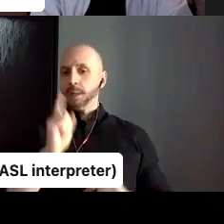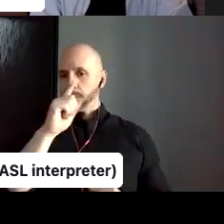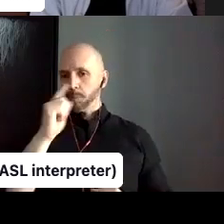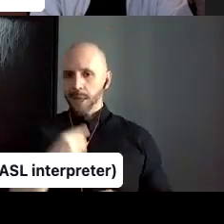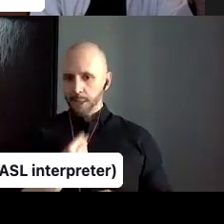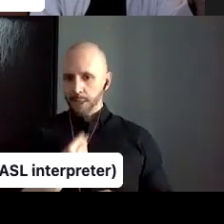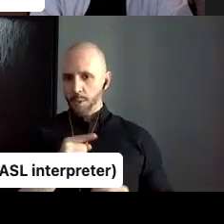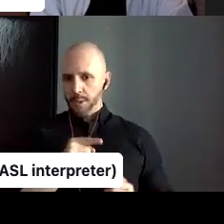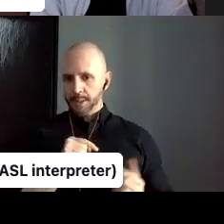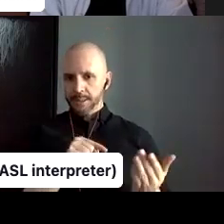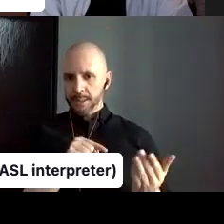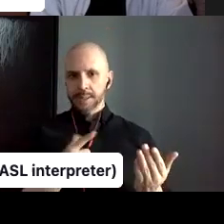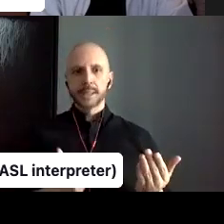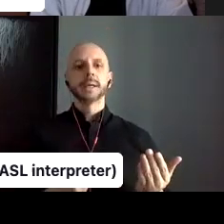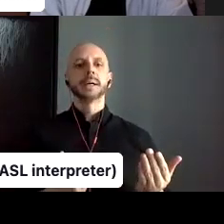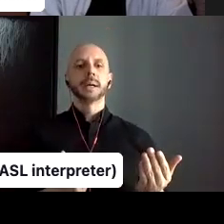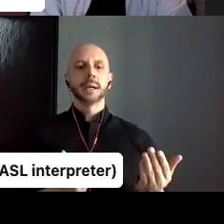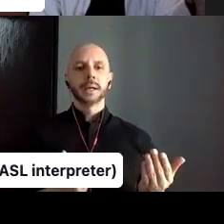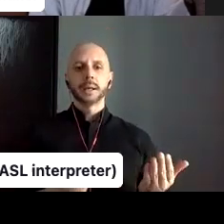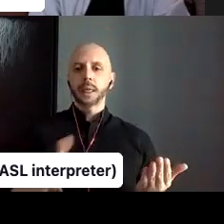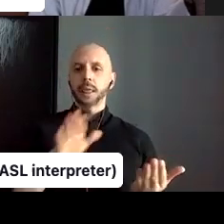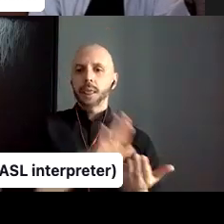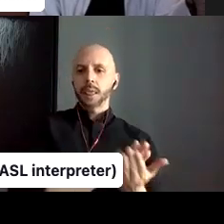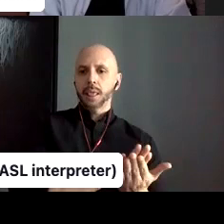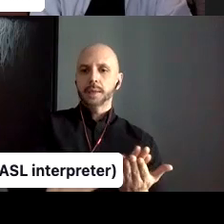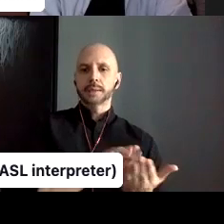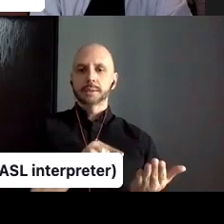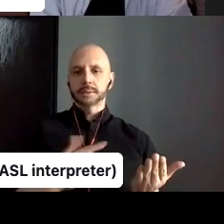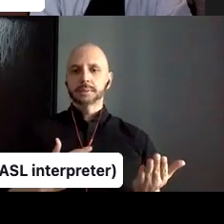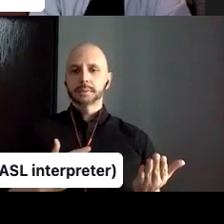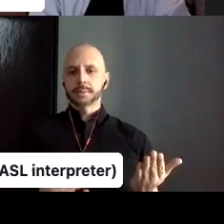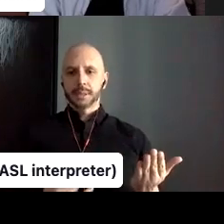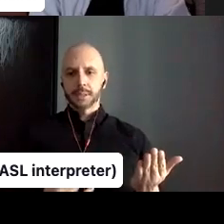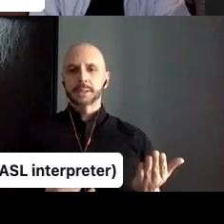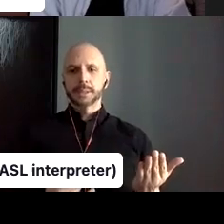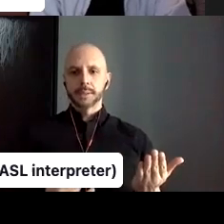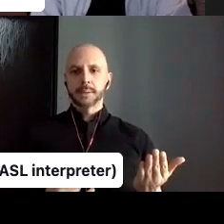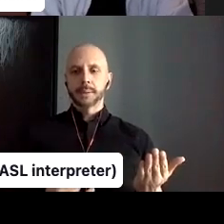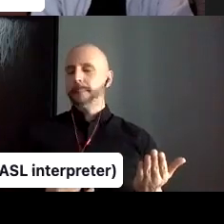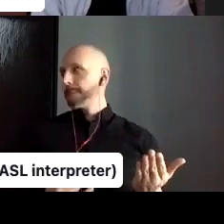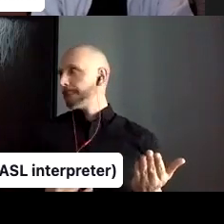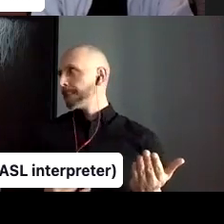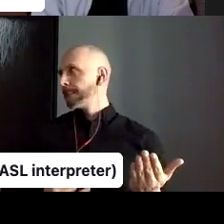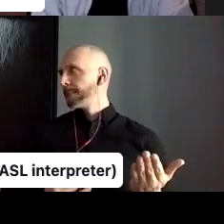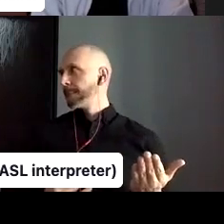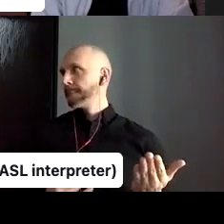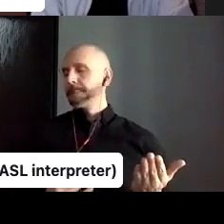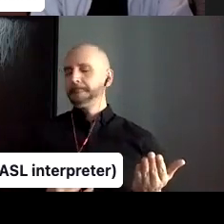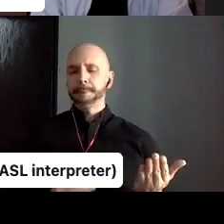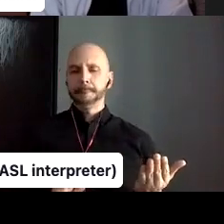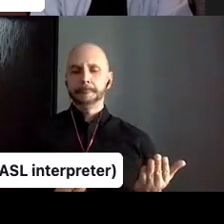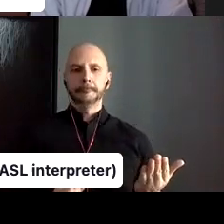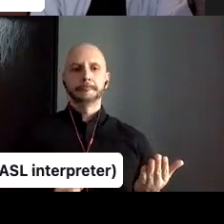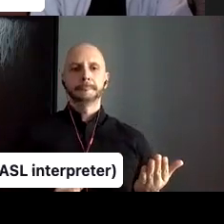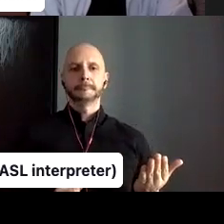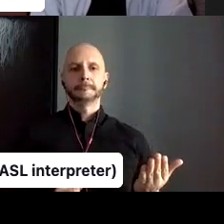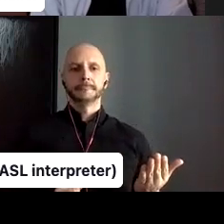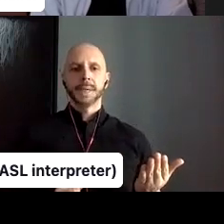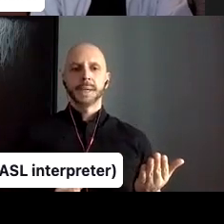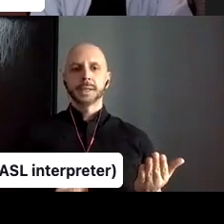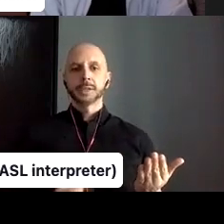that's been put over it. Uh, yeah. Also gives it kind of like a, like a big flowy, flowy feel to it.